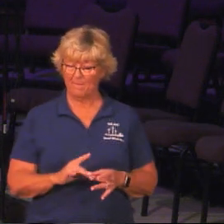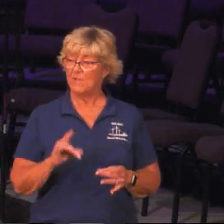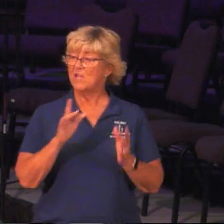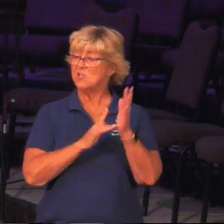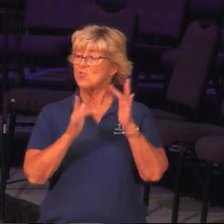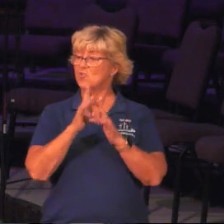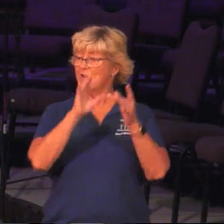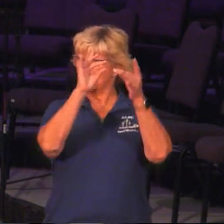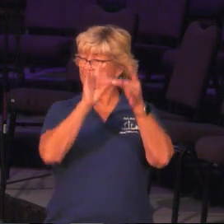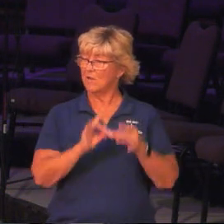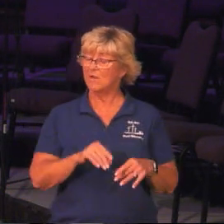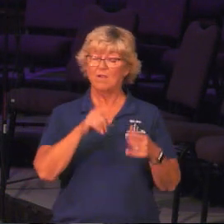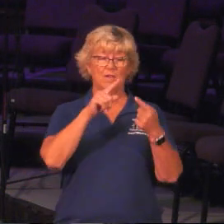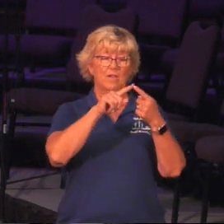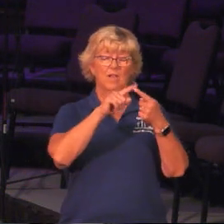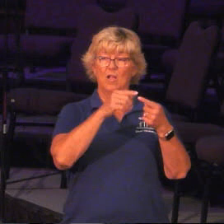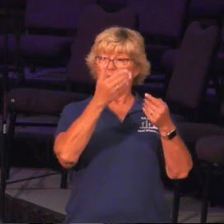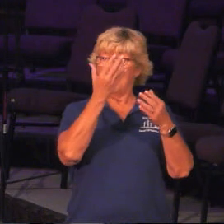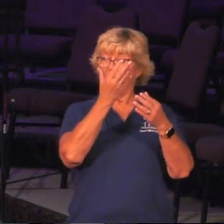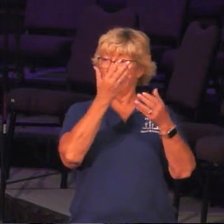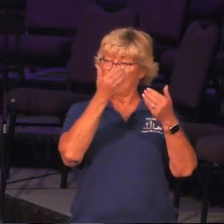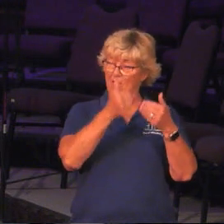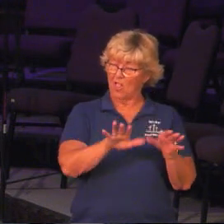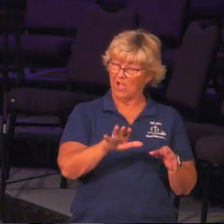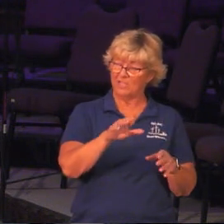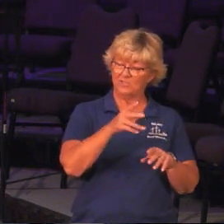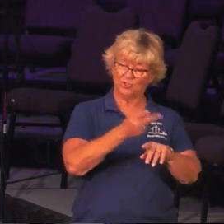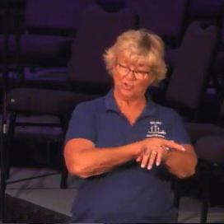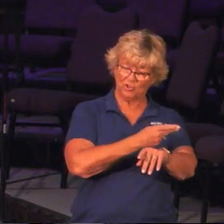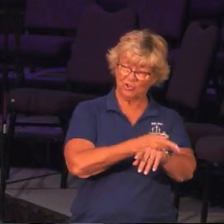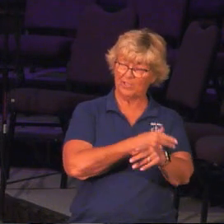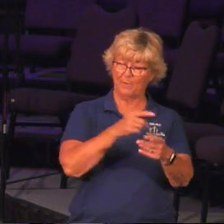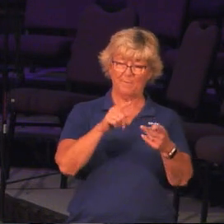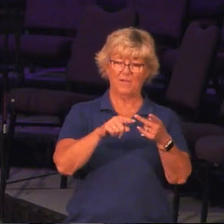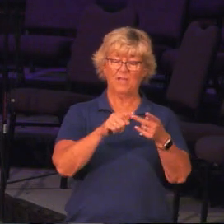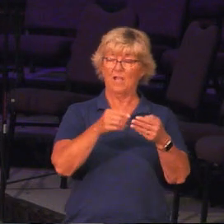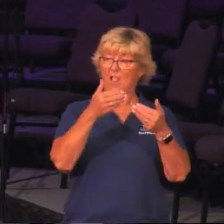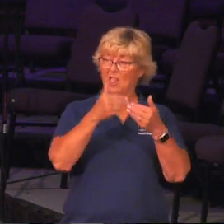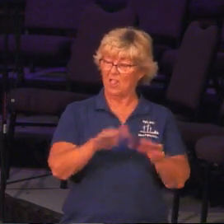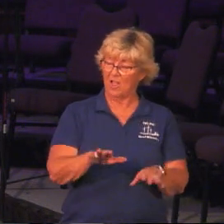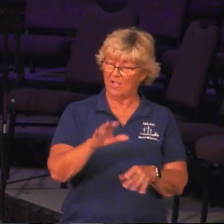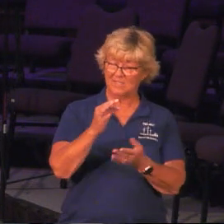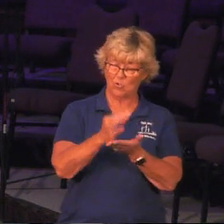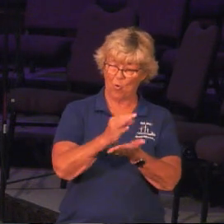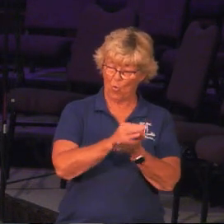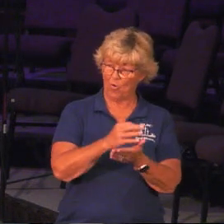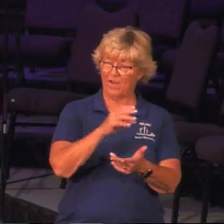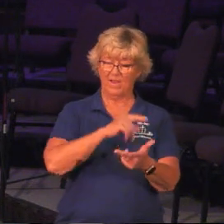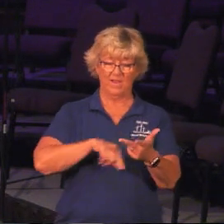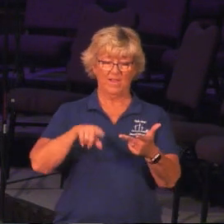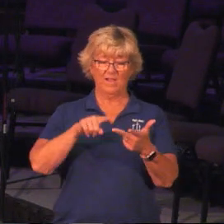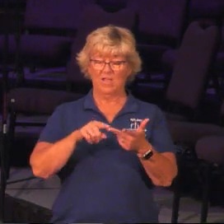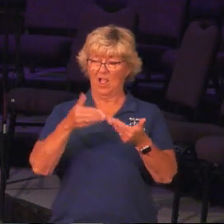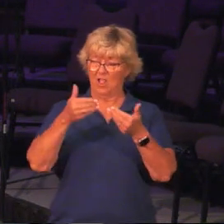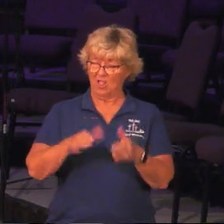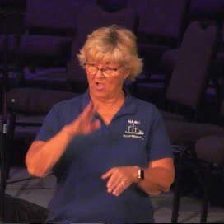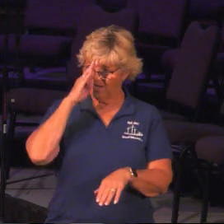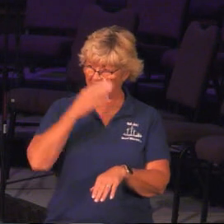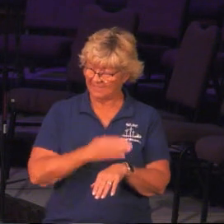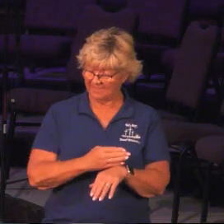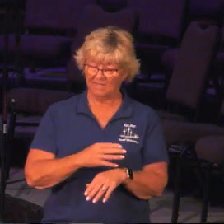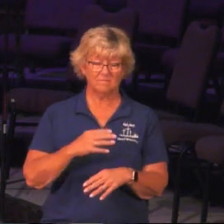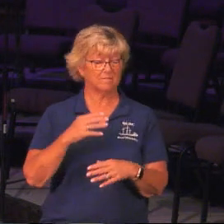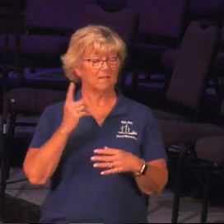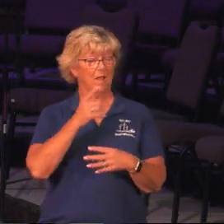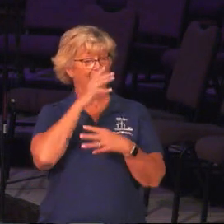together. The parable of the lost sheep, the parable of the lost coin, and then the parable of the lost son. And it really fascinates me because in all